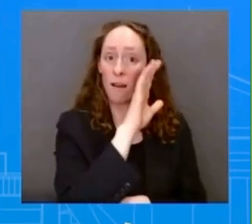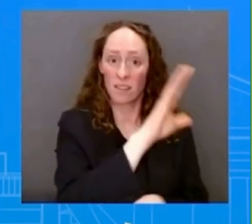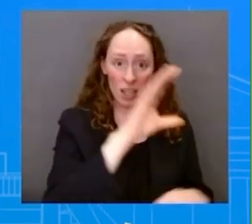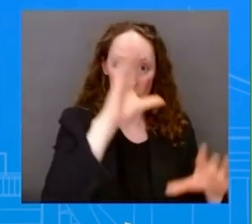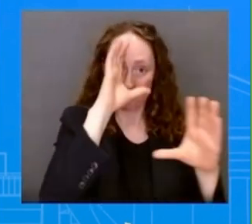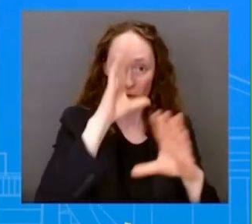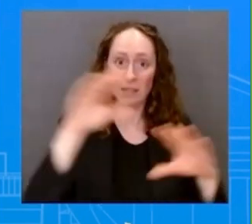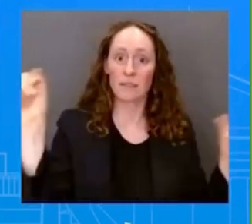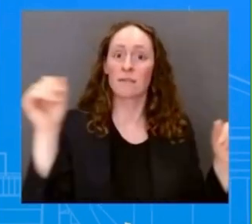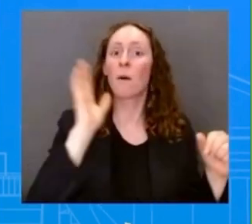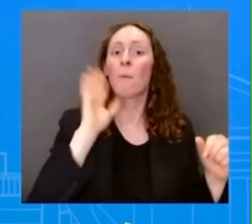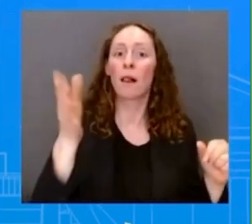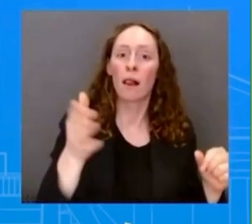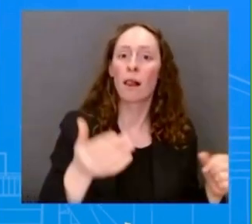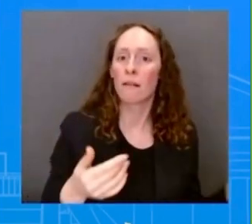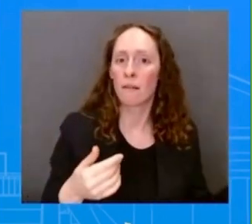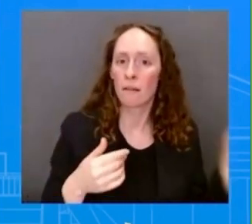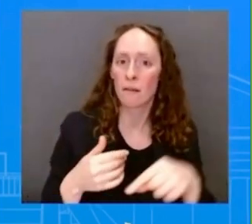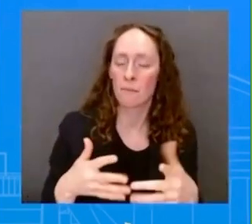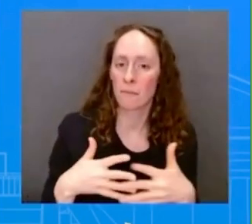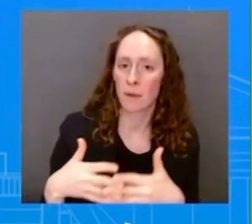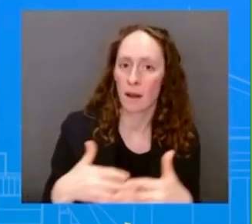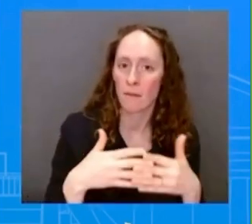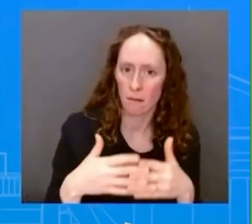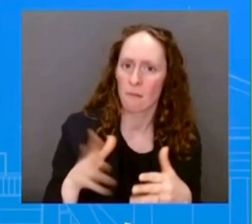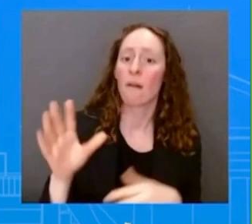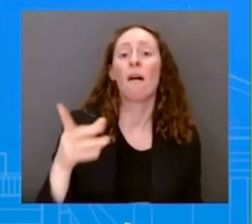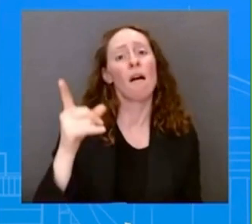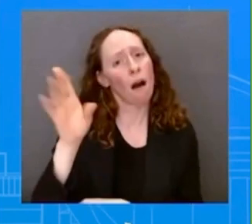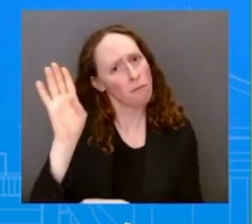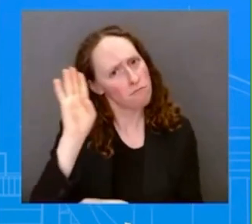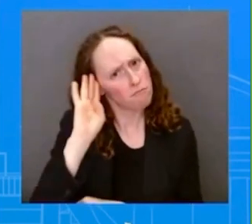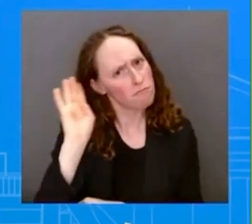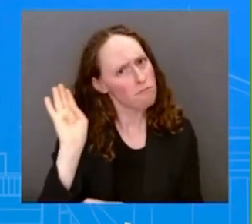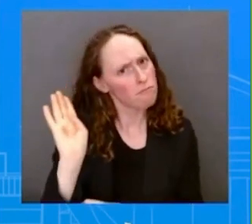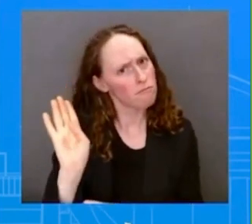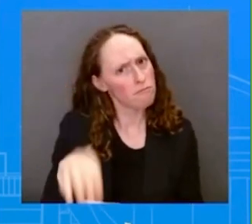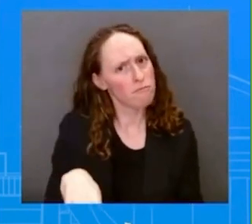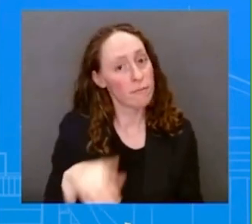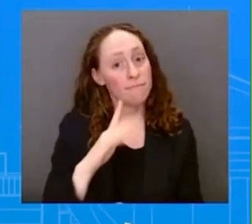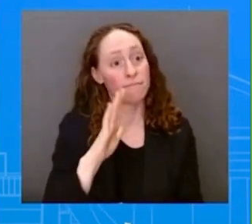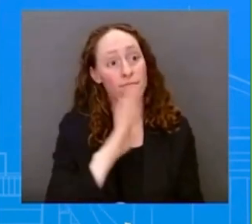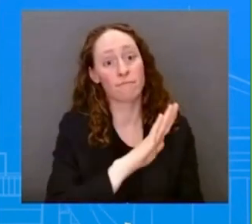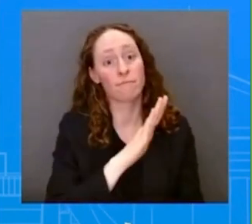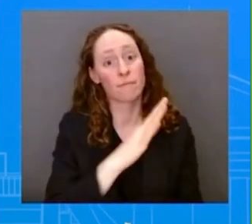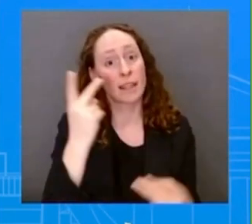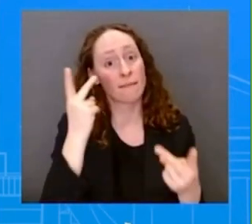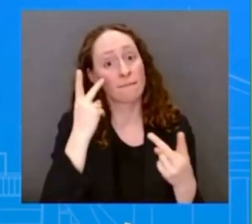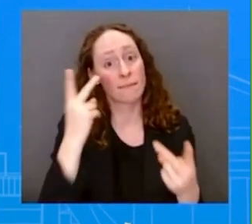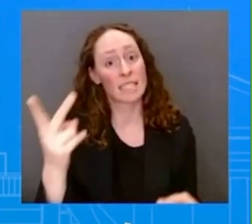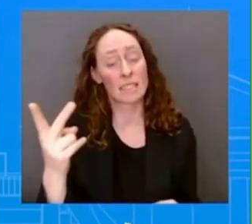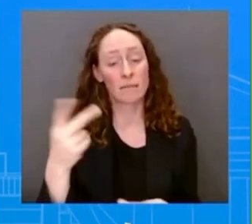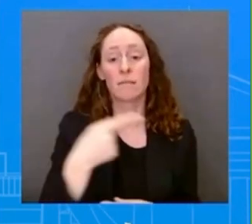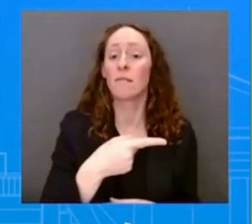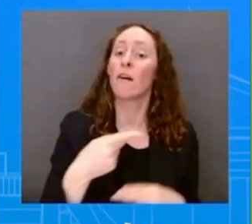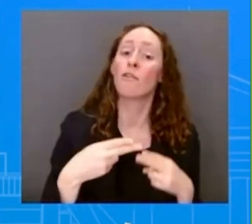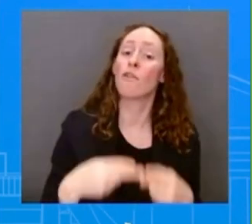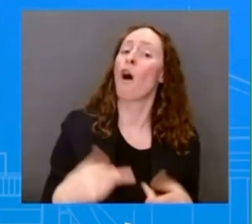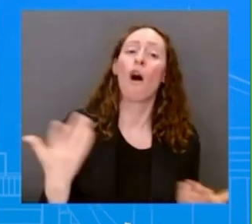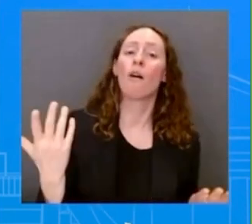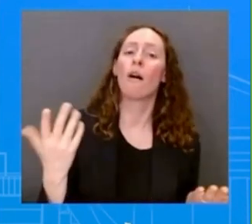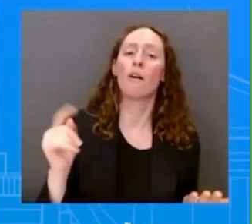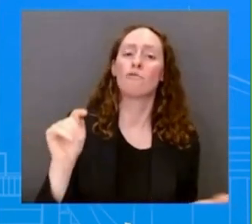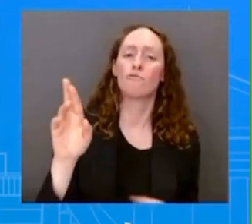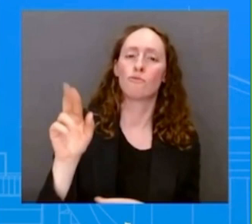This transit is consistent with our long-standing unofficial relationship with Taiwan and it is consistent with the United States one